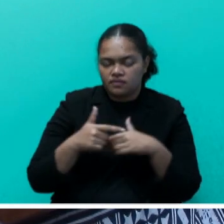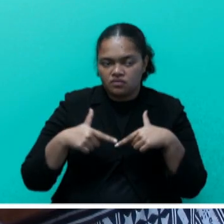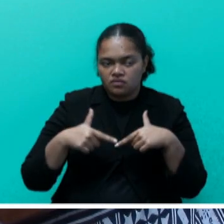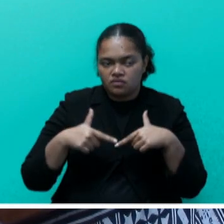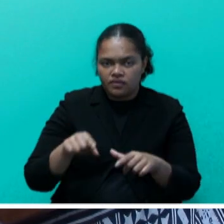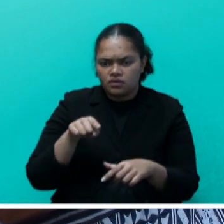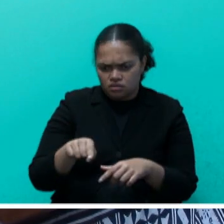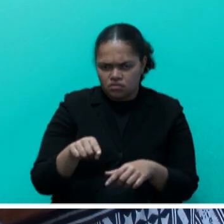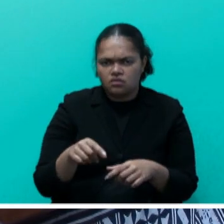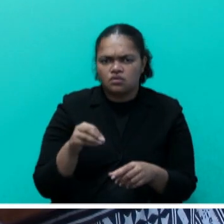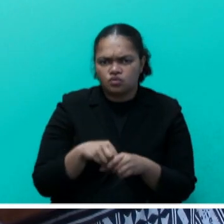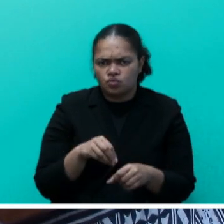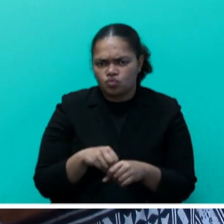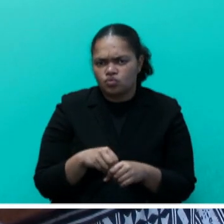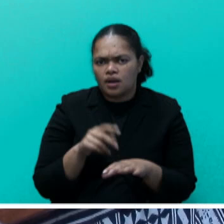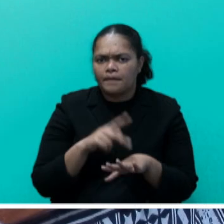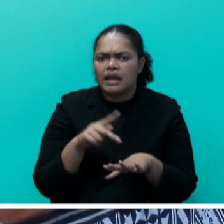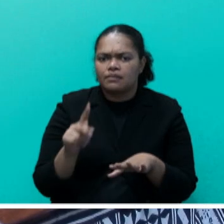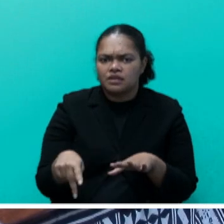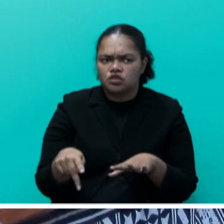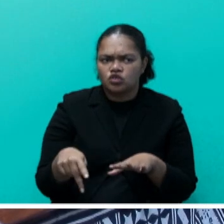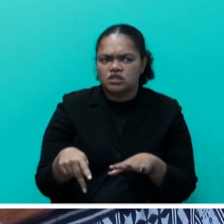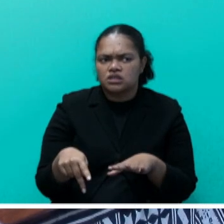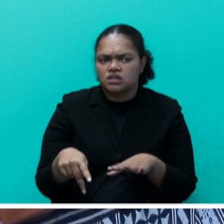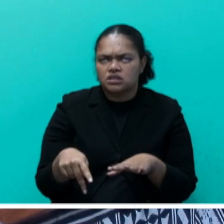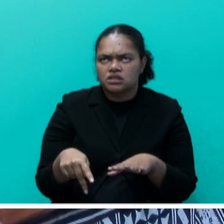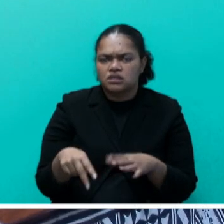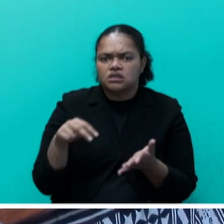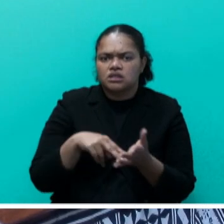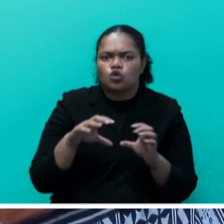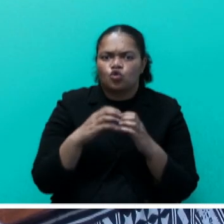Parliamentary Standing Committee. No life jackets were seen.